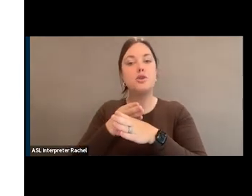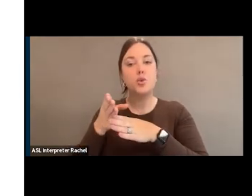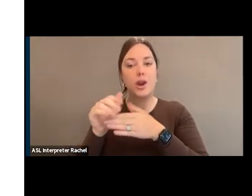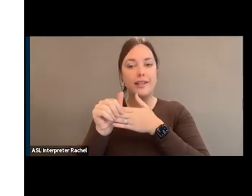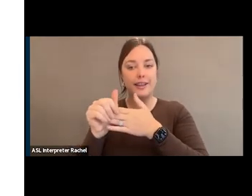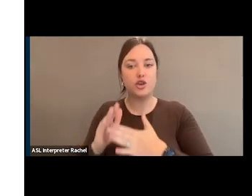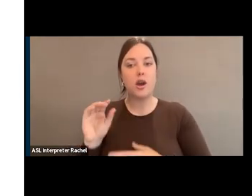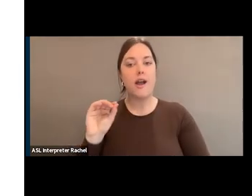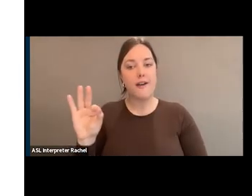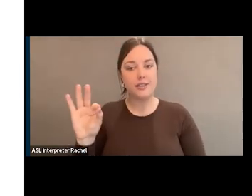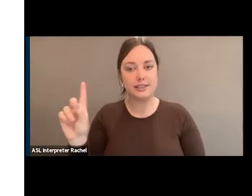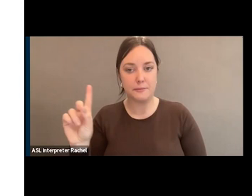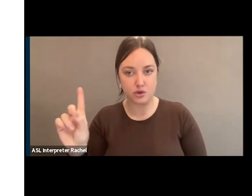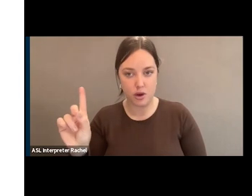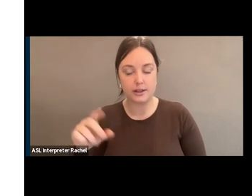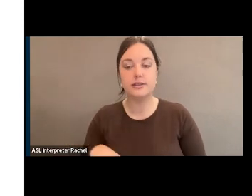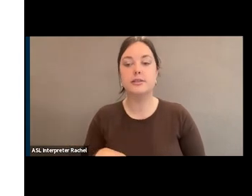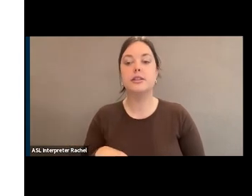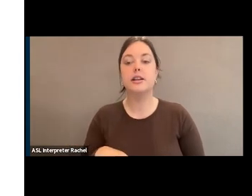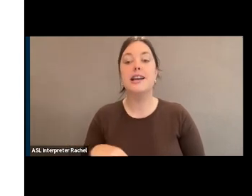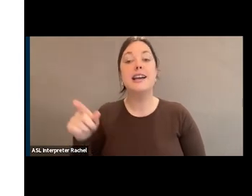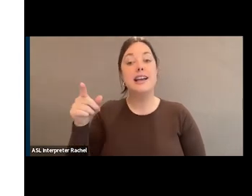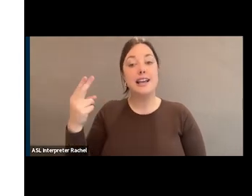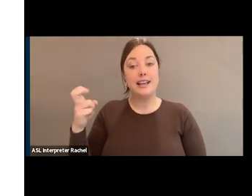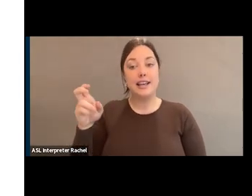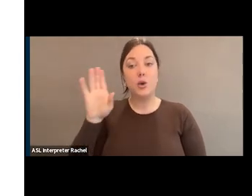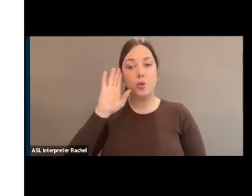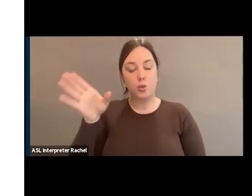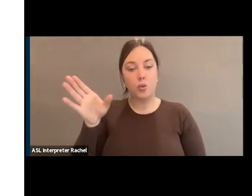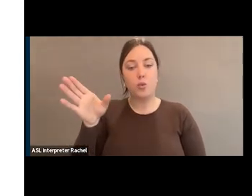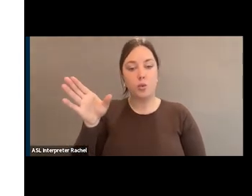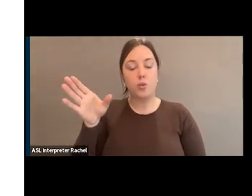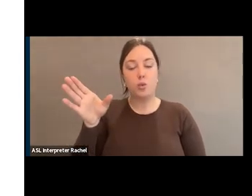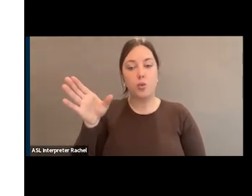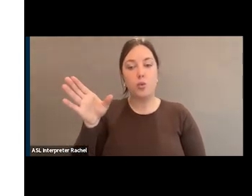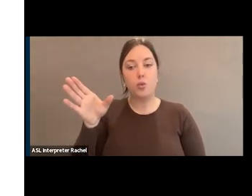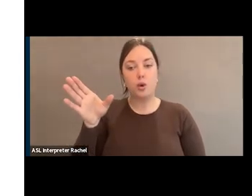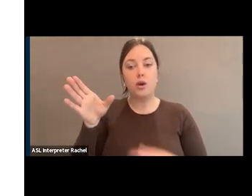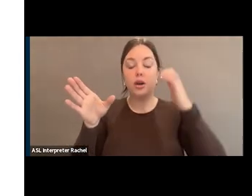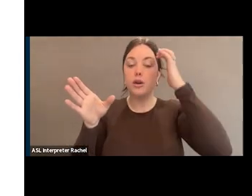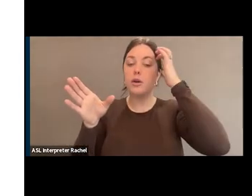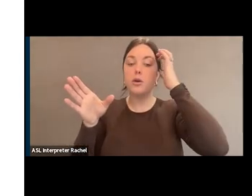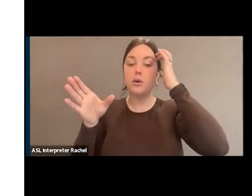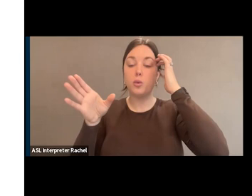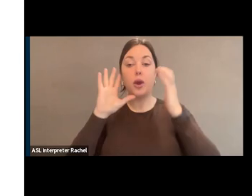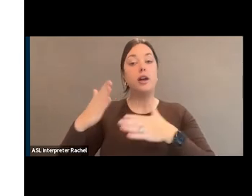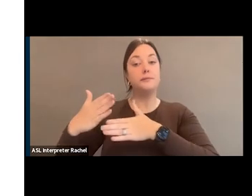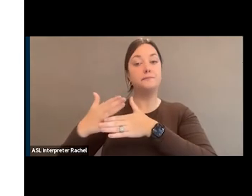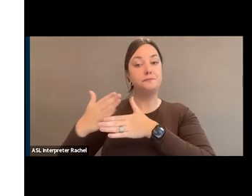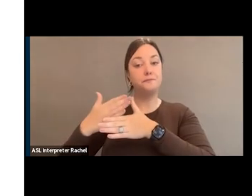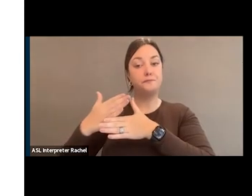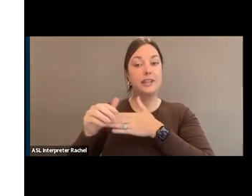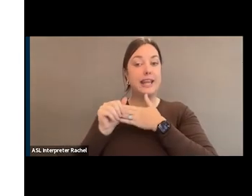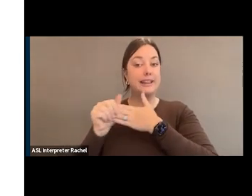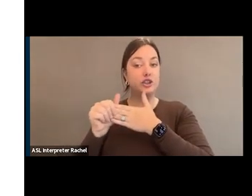And he will also be sharing leadership with